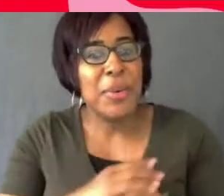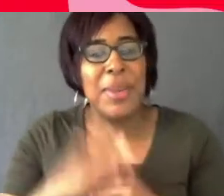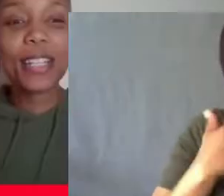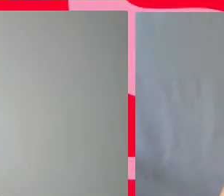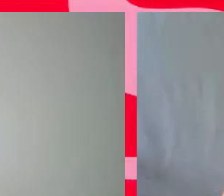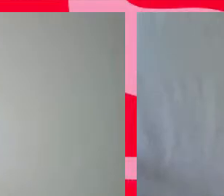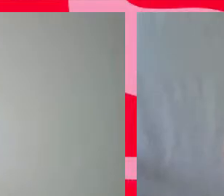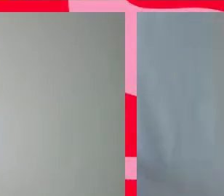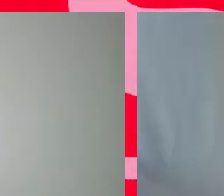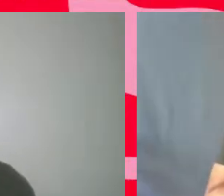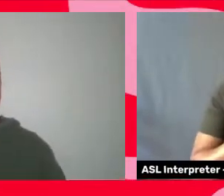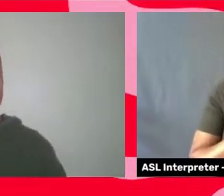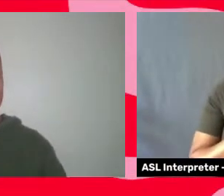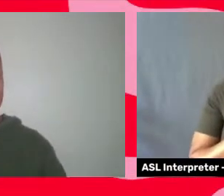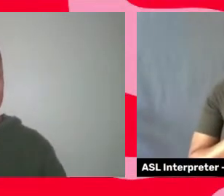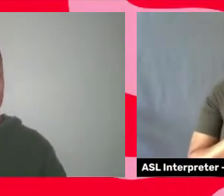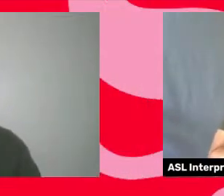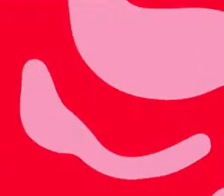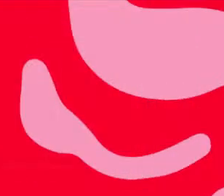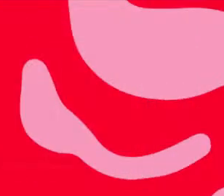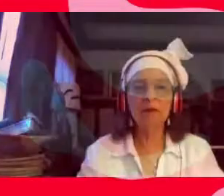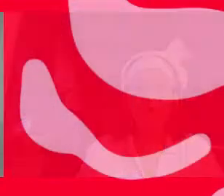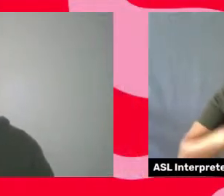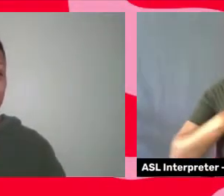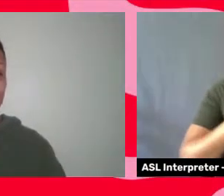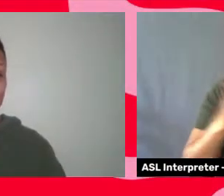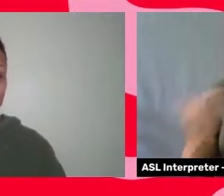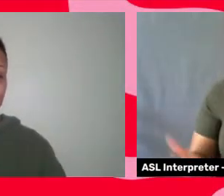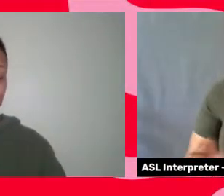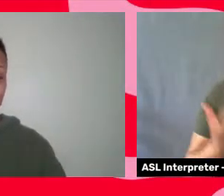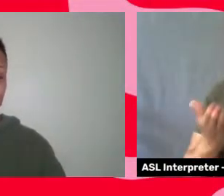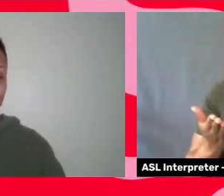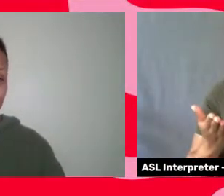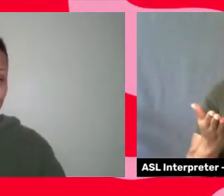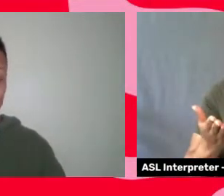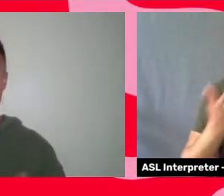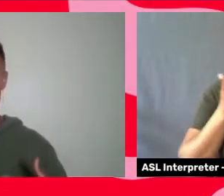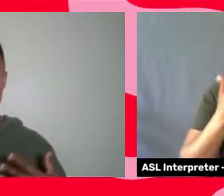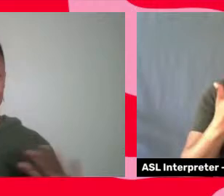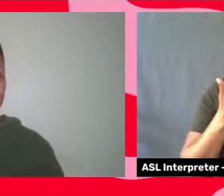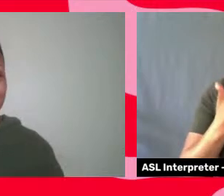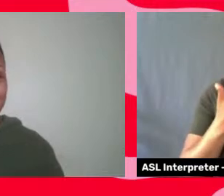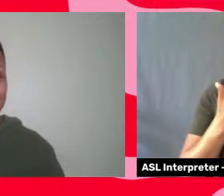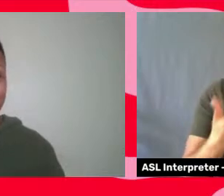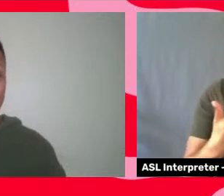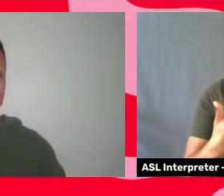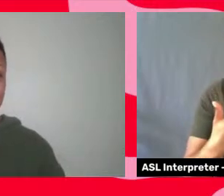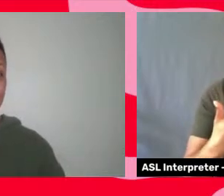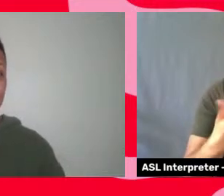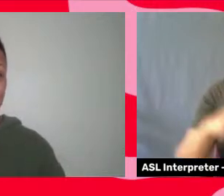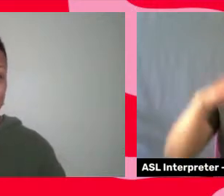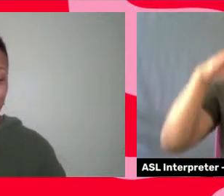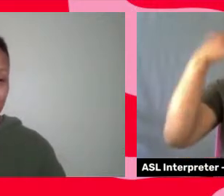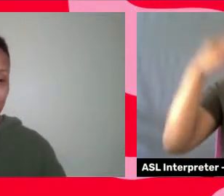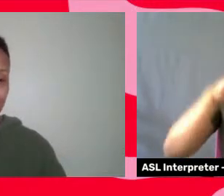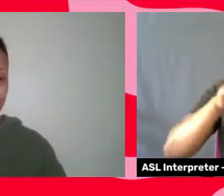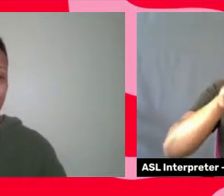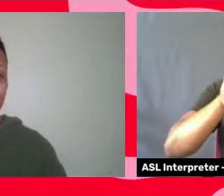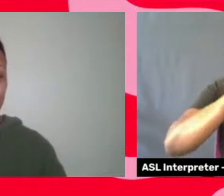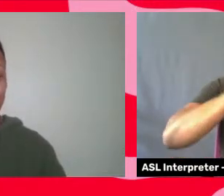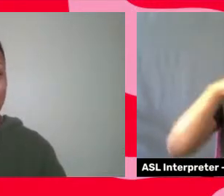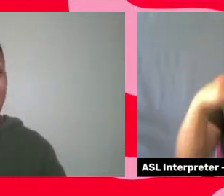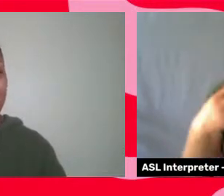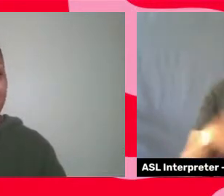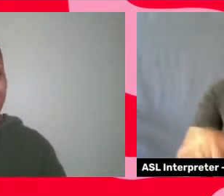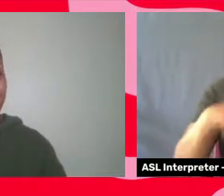It is such a pleasure to be here. Thank you to Black Lens and Milwaukee Film